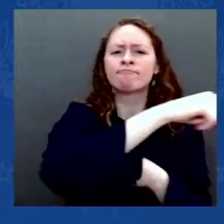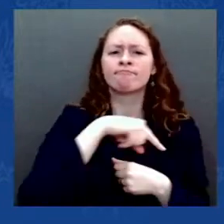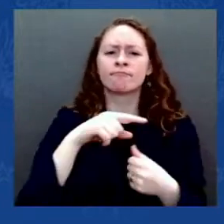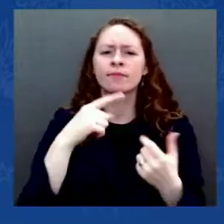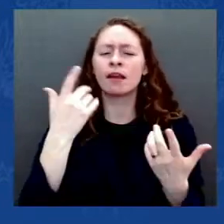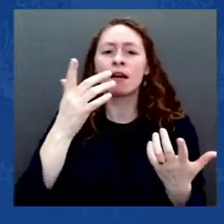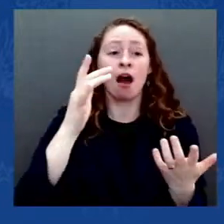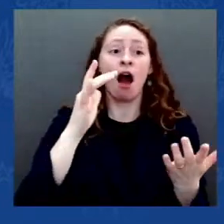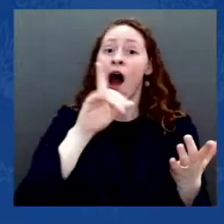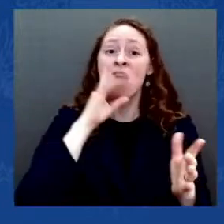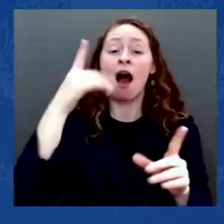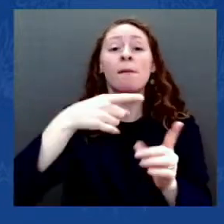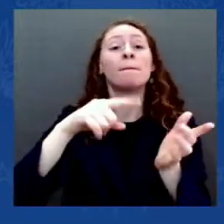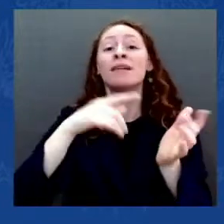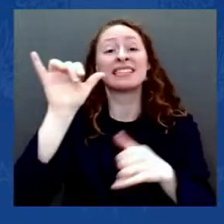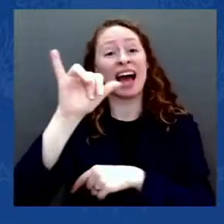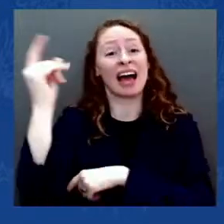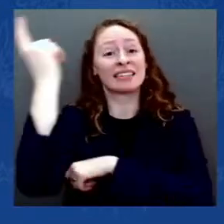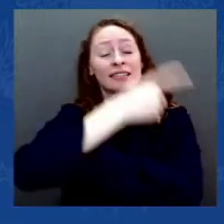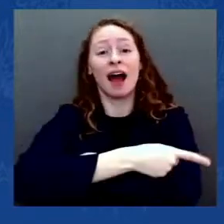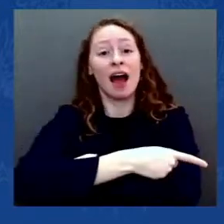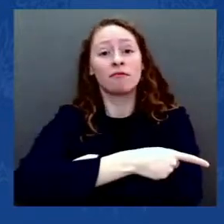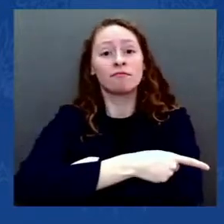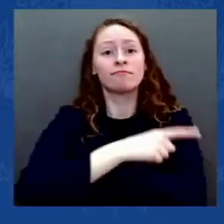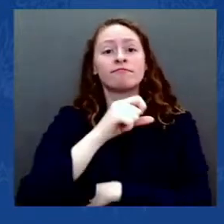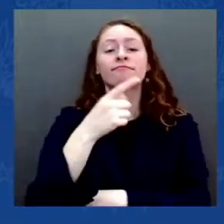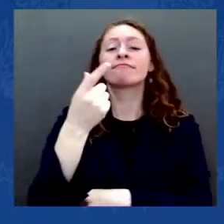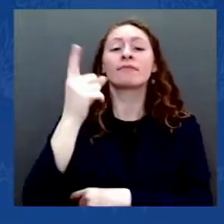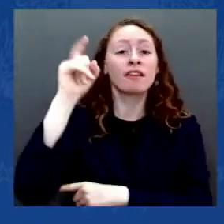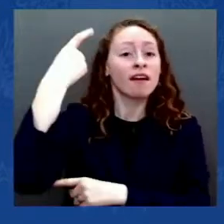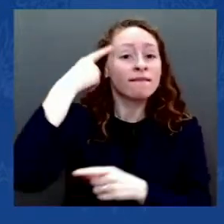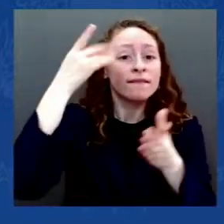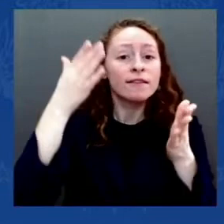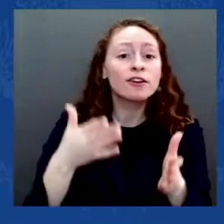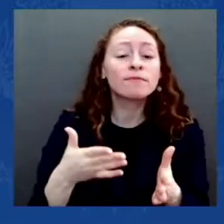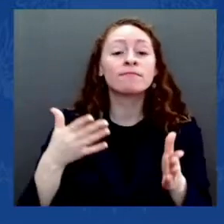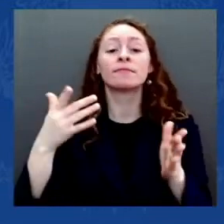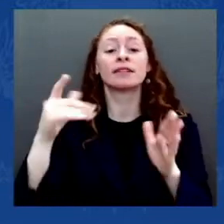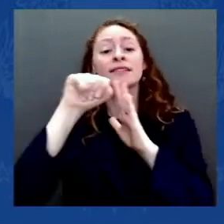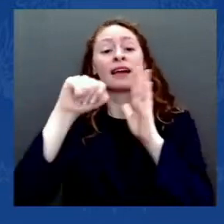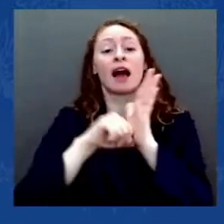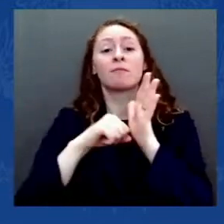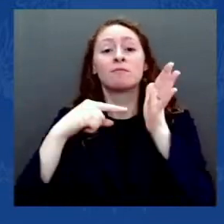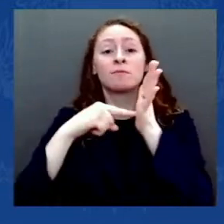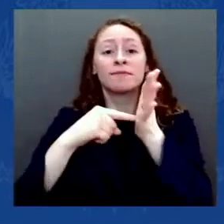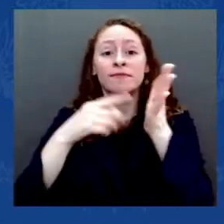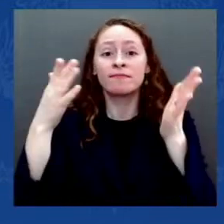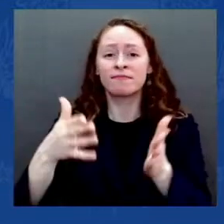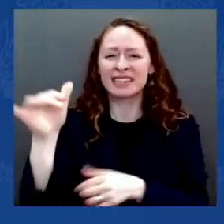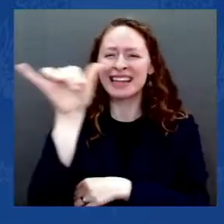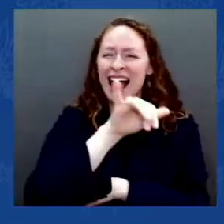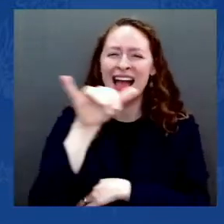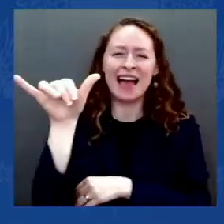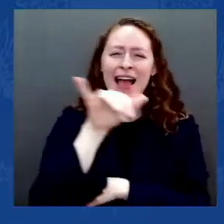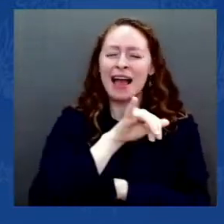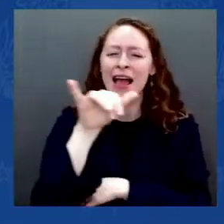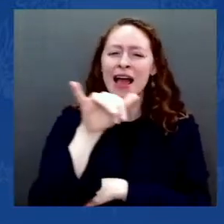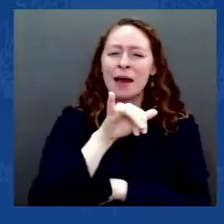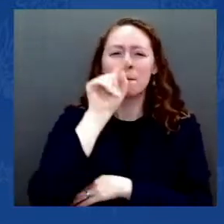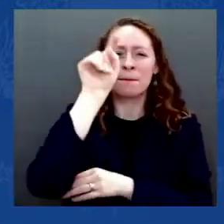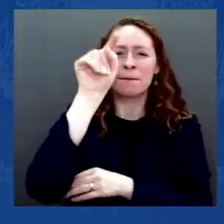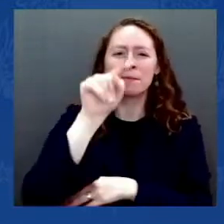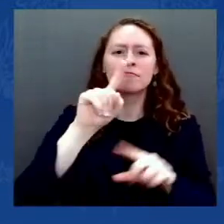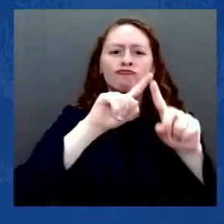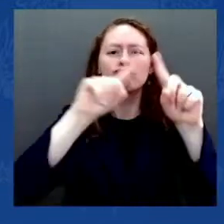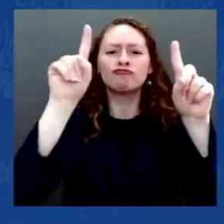of Representatives, elections which they closed the gap in the House. They challenged none of that.